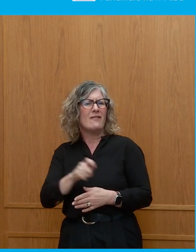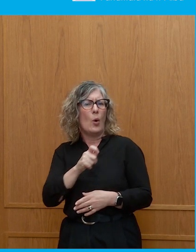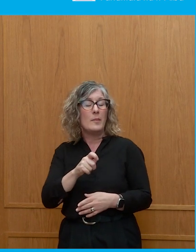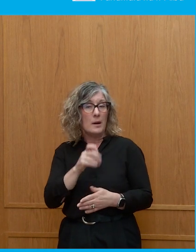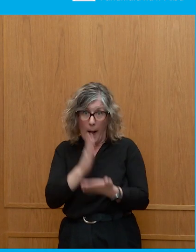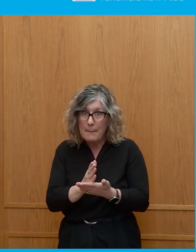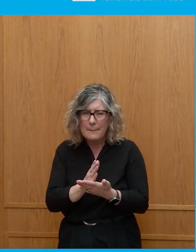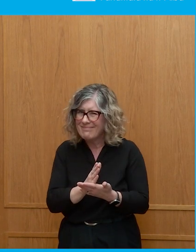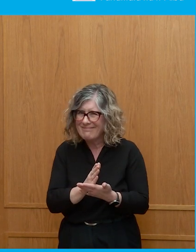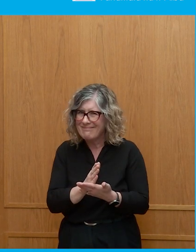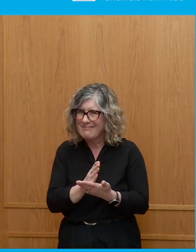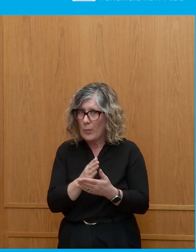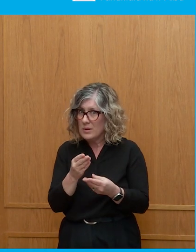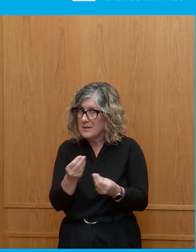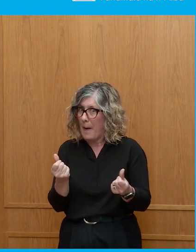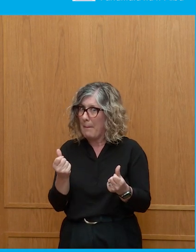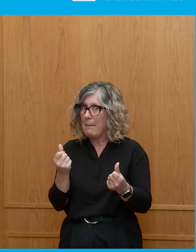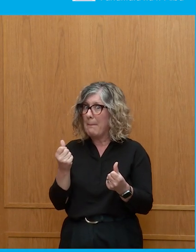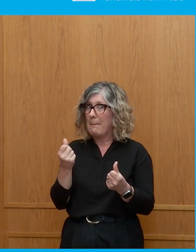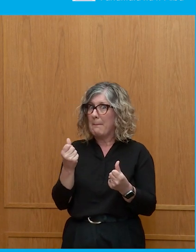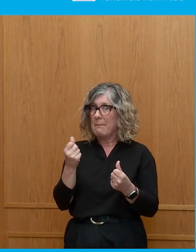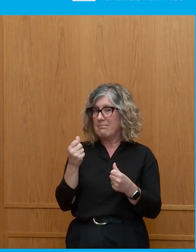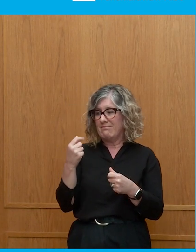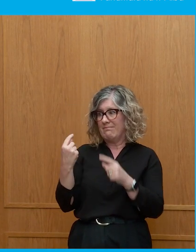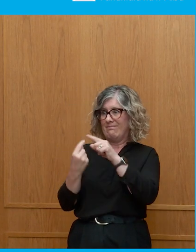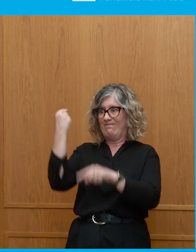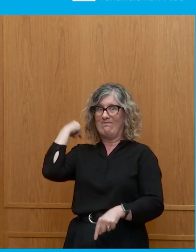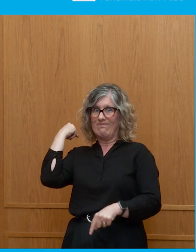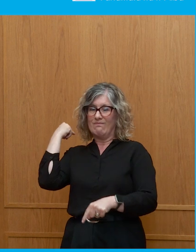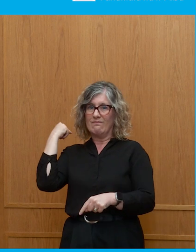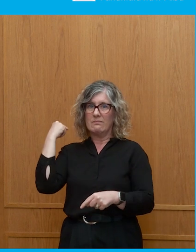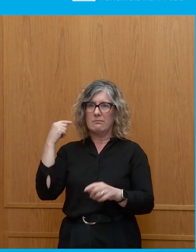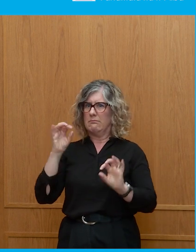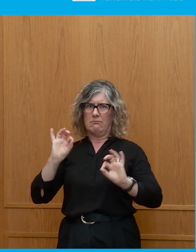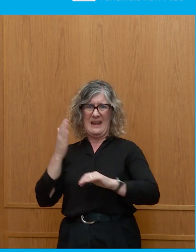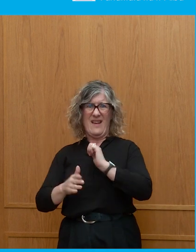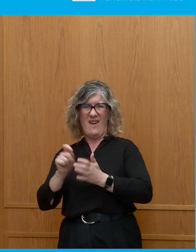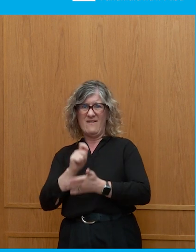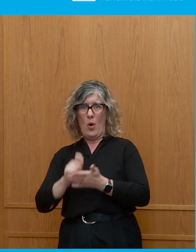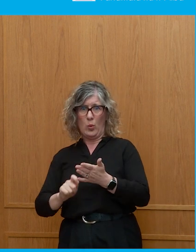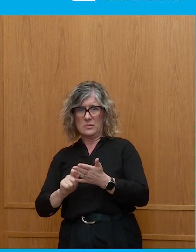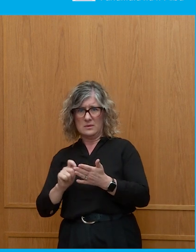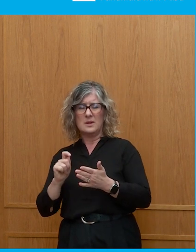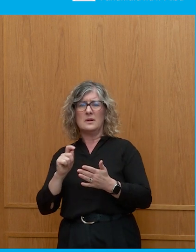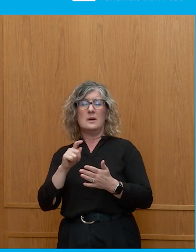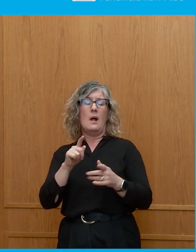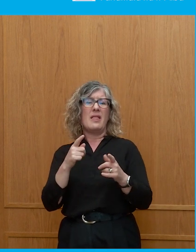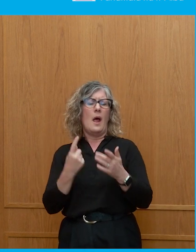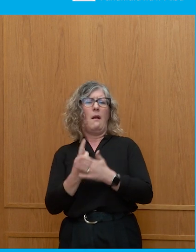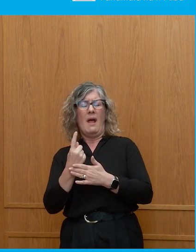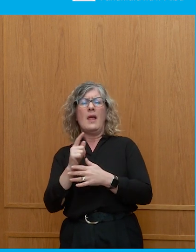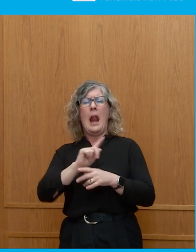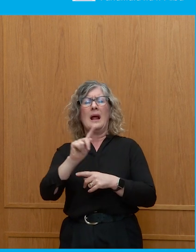it's not because, you know, from 85% in a referendum to barely 60% 10 years later in an election,